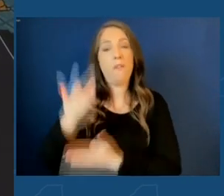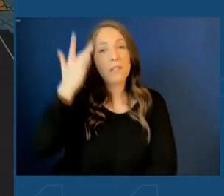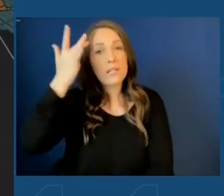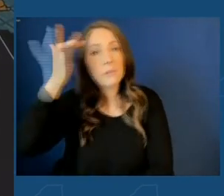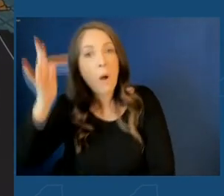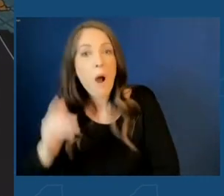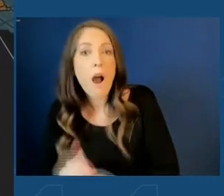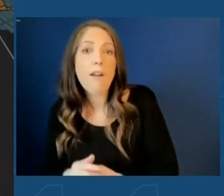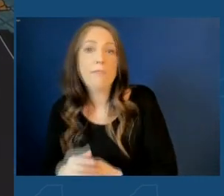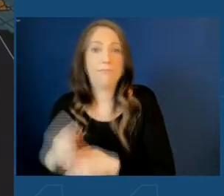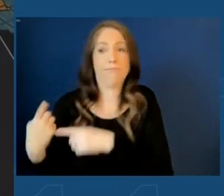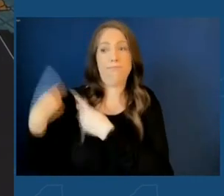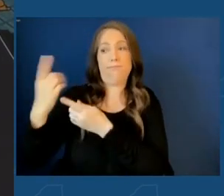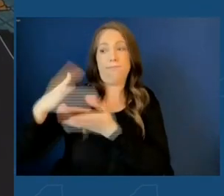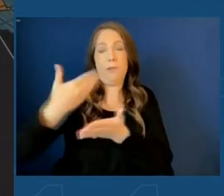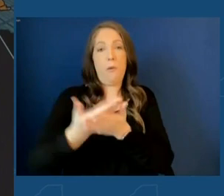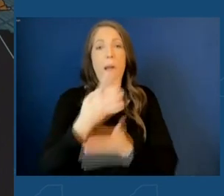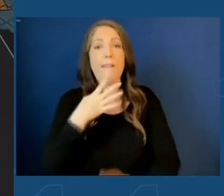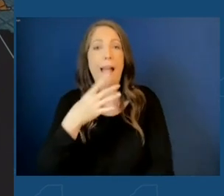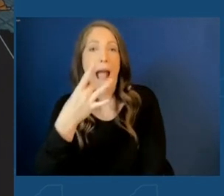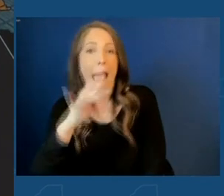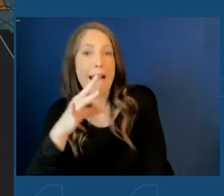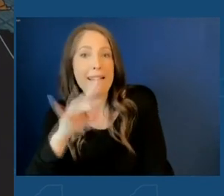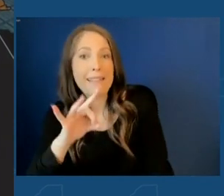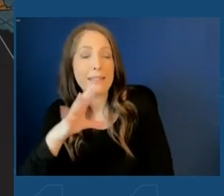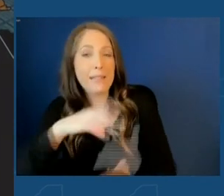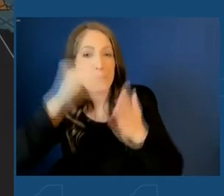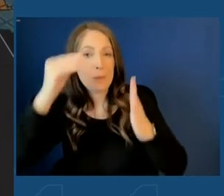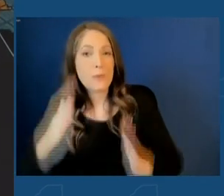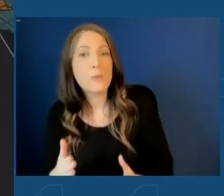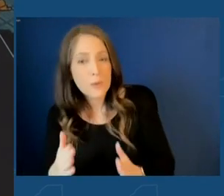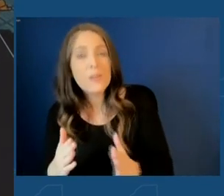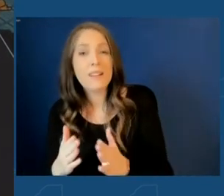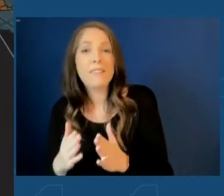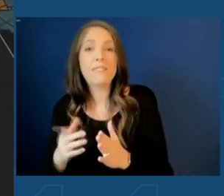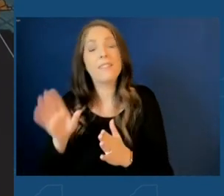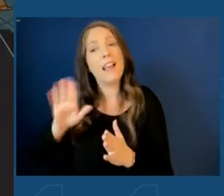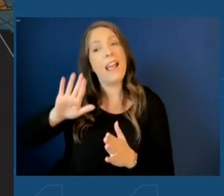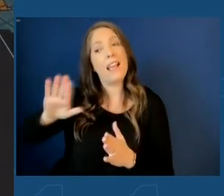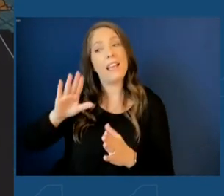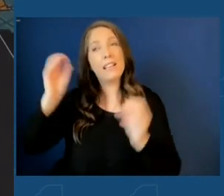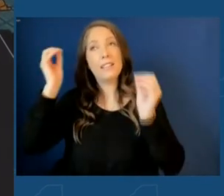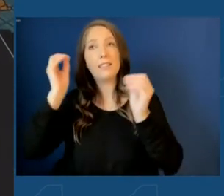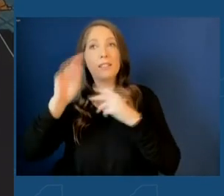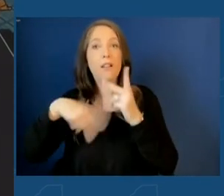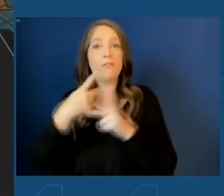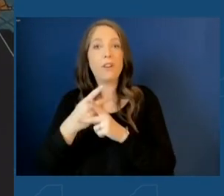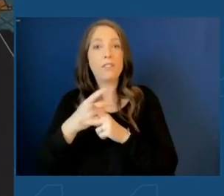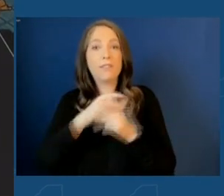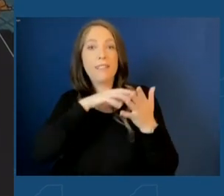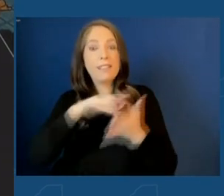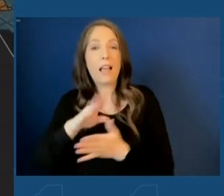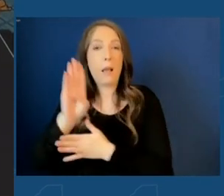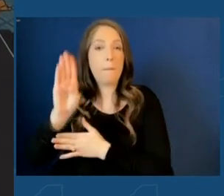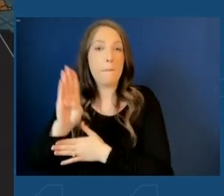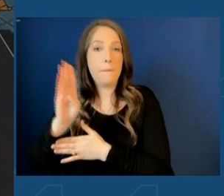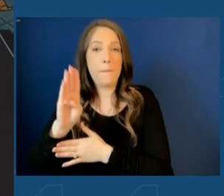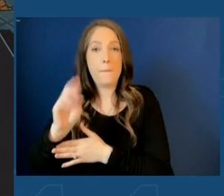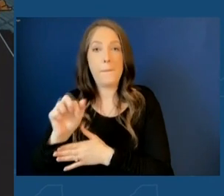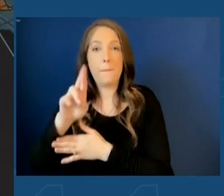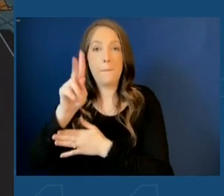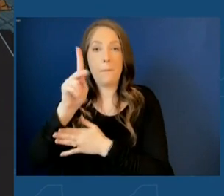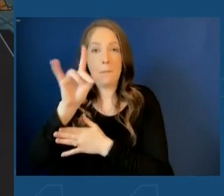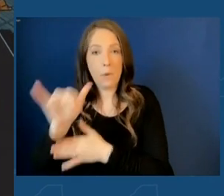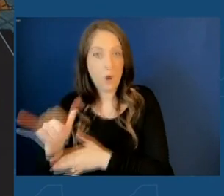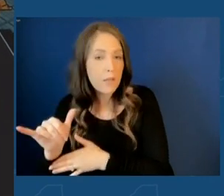18-year-old student in pursuit of his version of the American Dream studying at Berkeley. He knows certainly